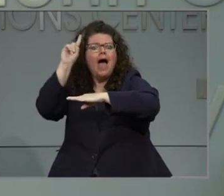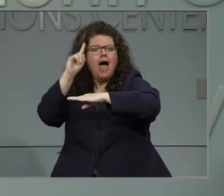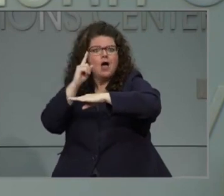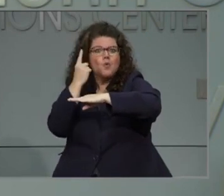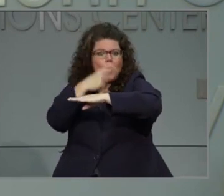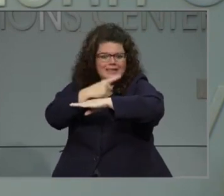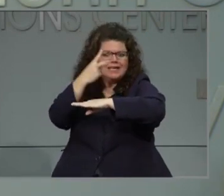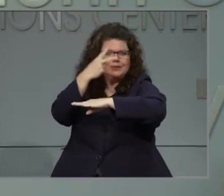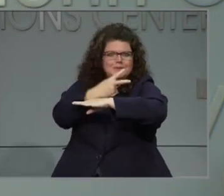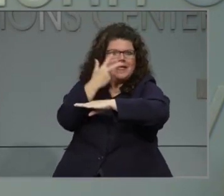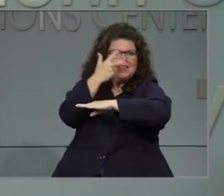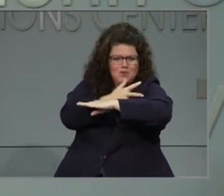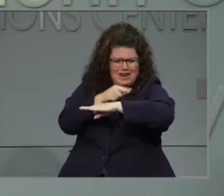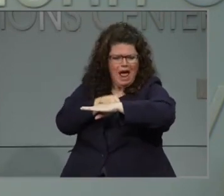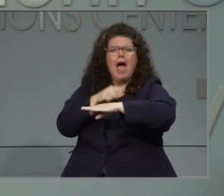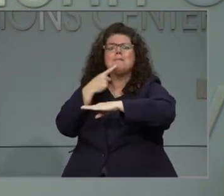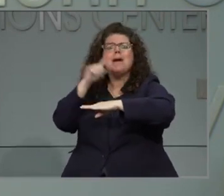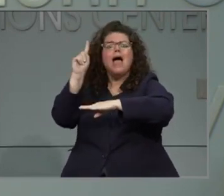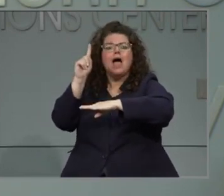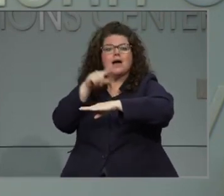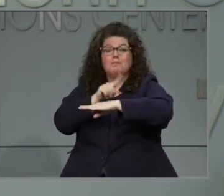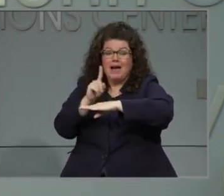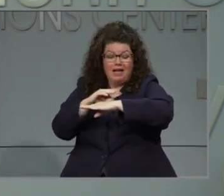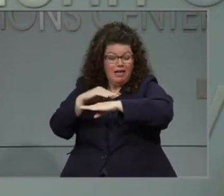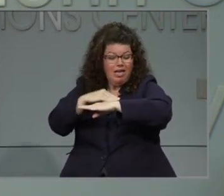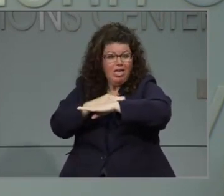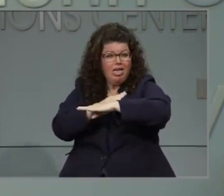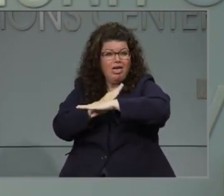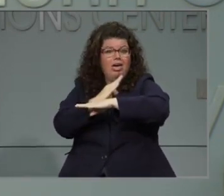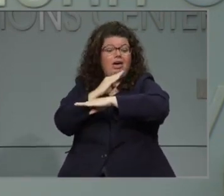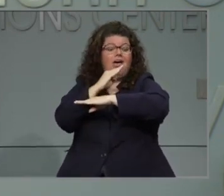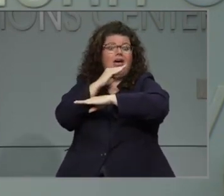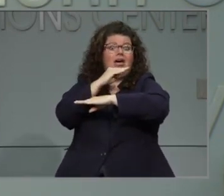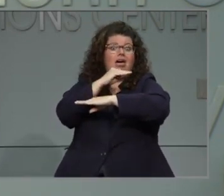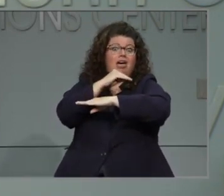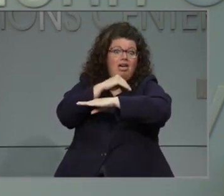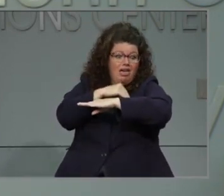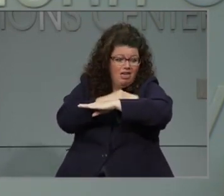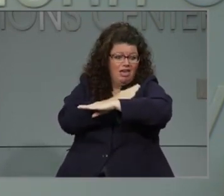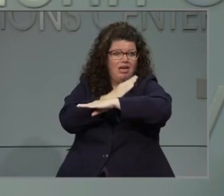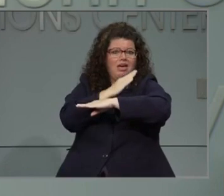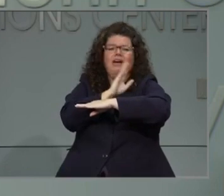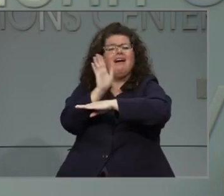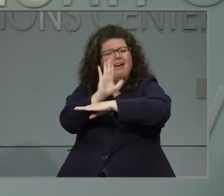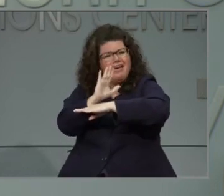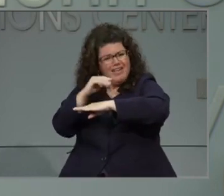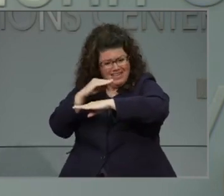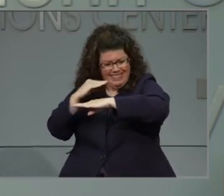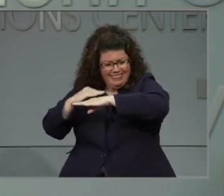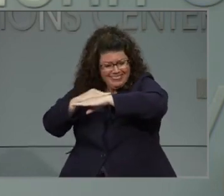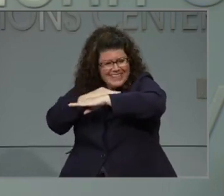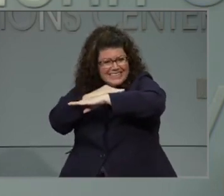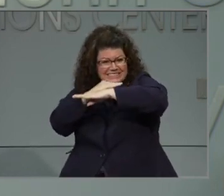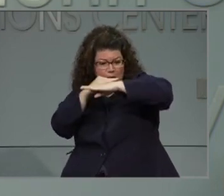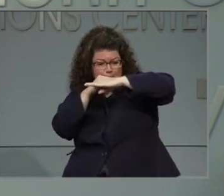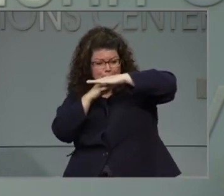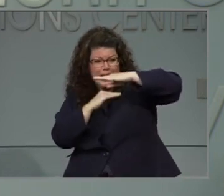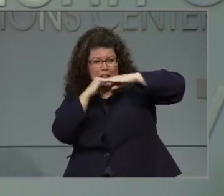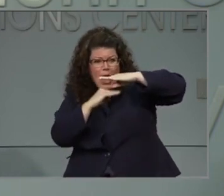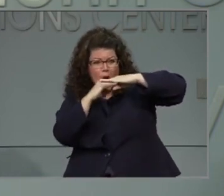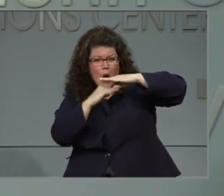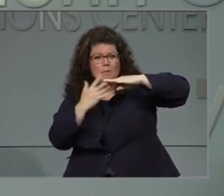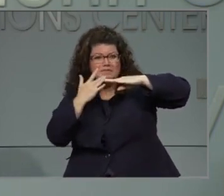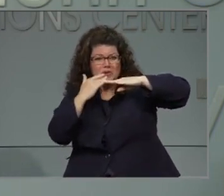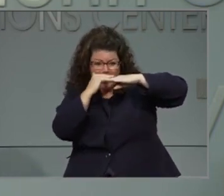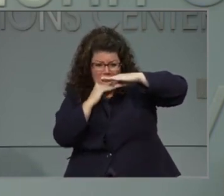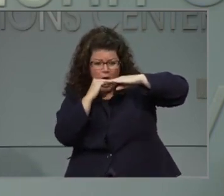days ago, were up around six and seven. So we'd like to be 5% and below. The thing is,